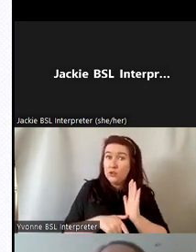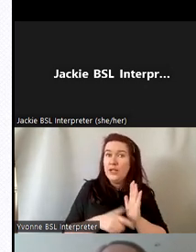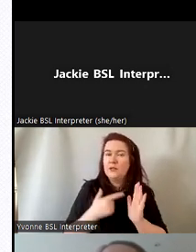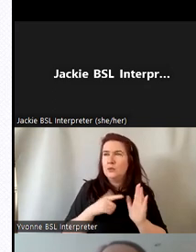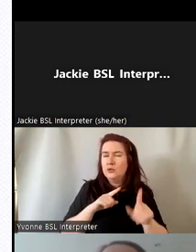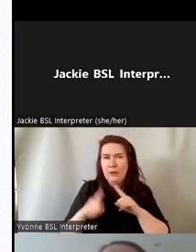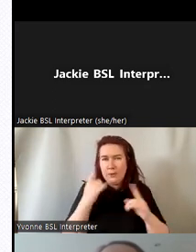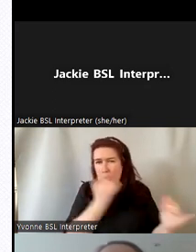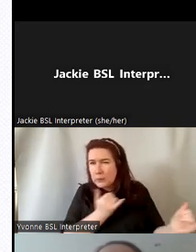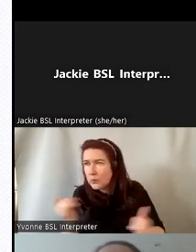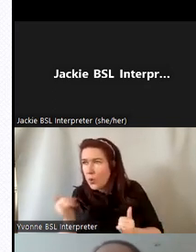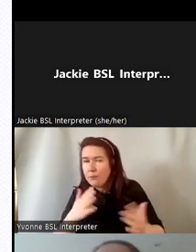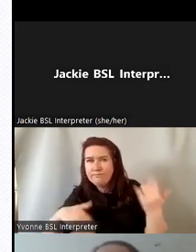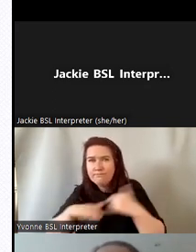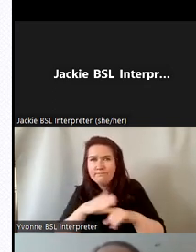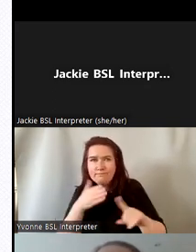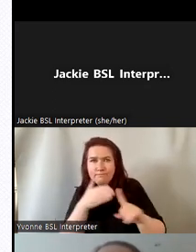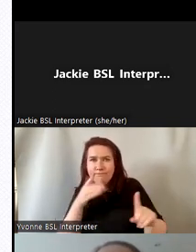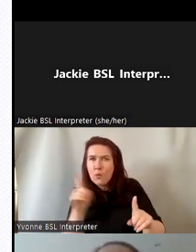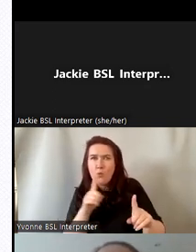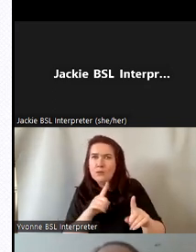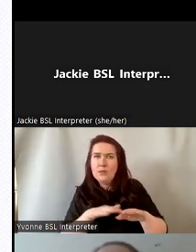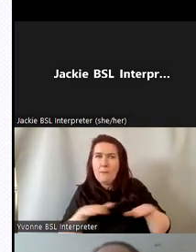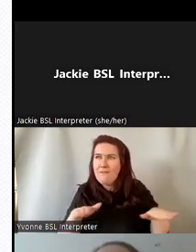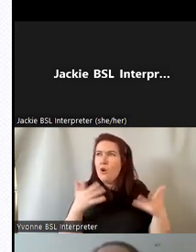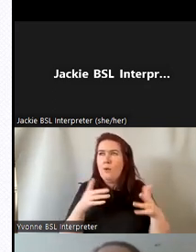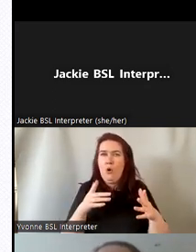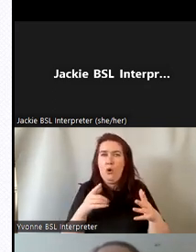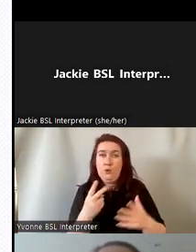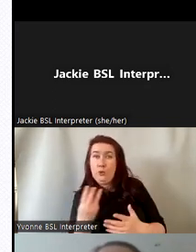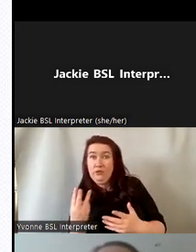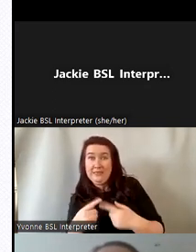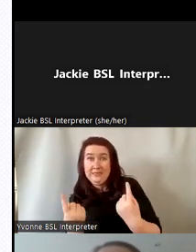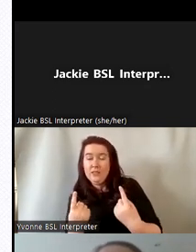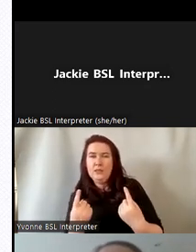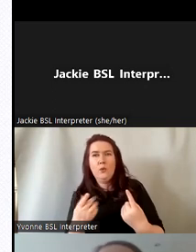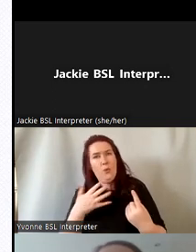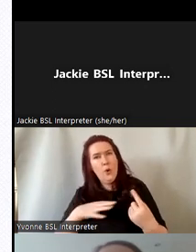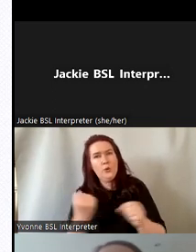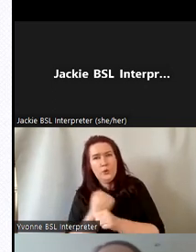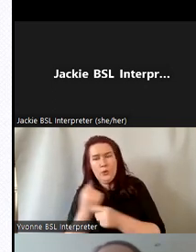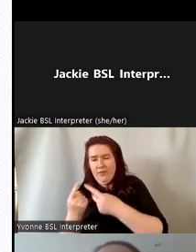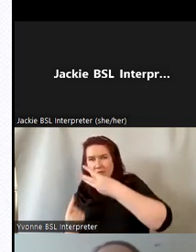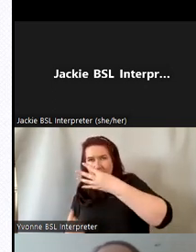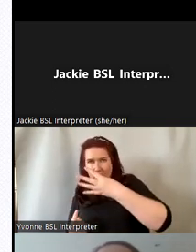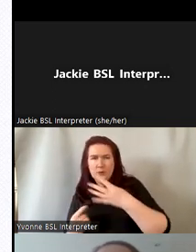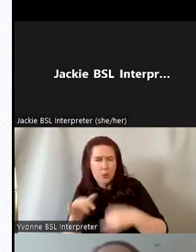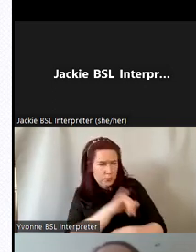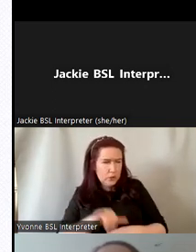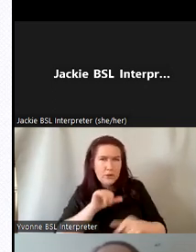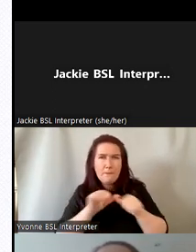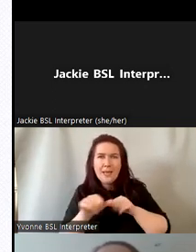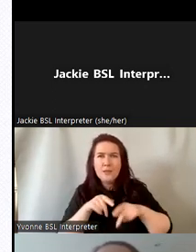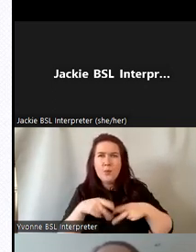and identify a platform or a platforms that would enable us to do all the various things that we wanted to do and